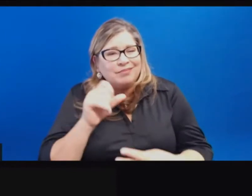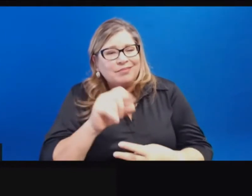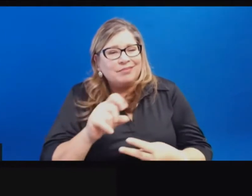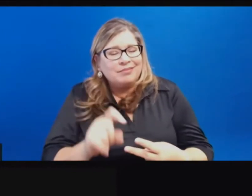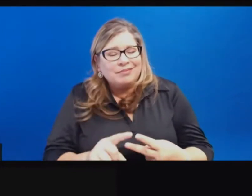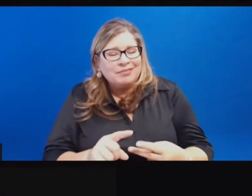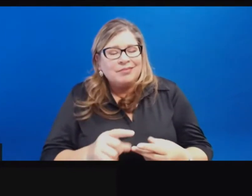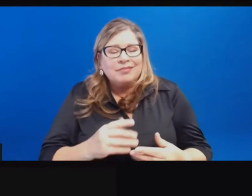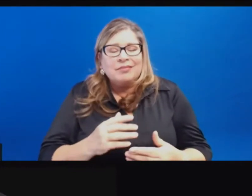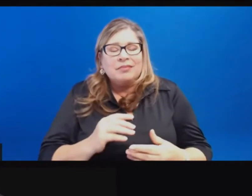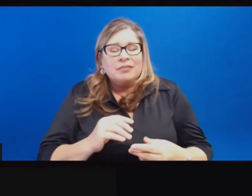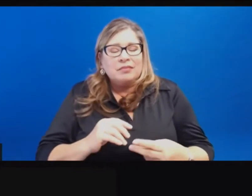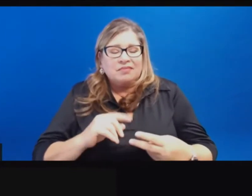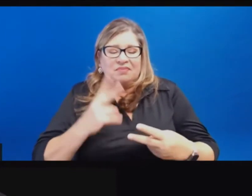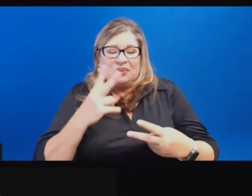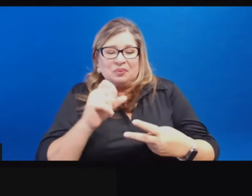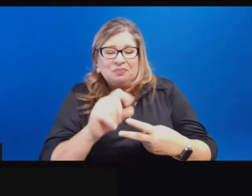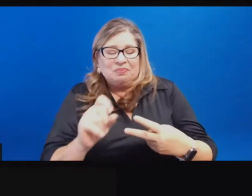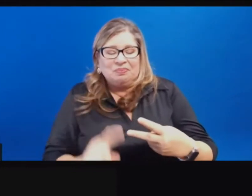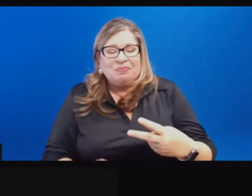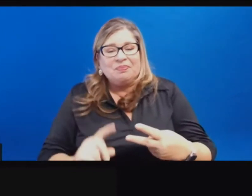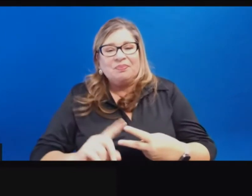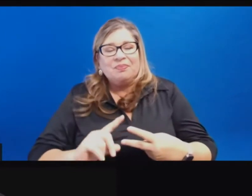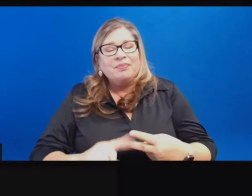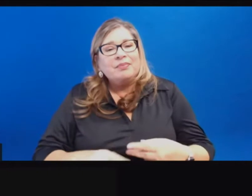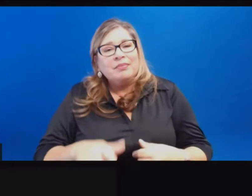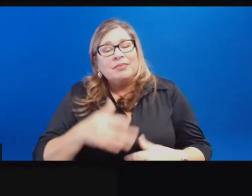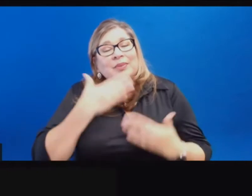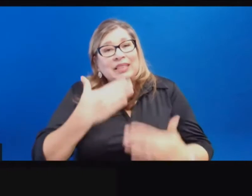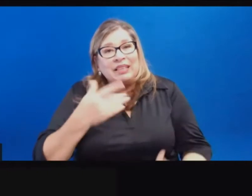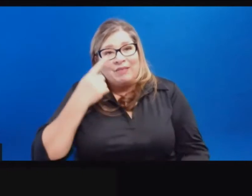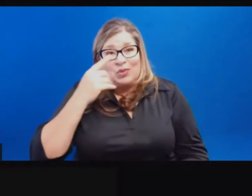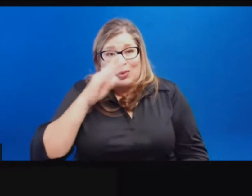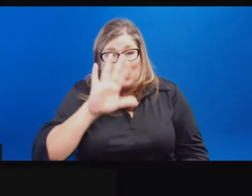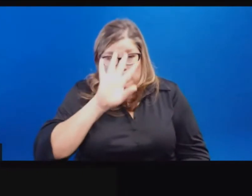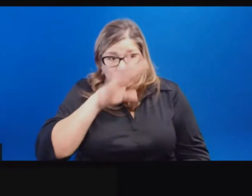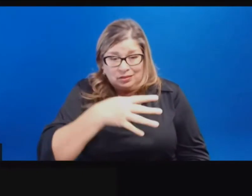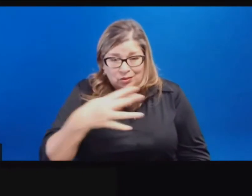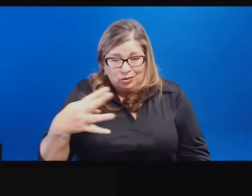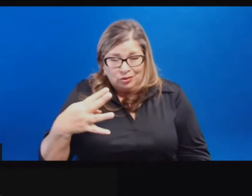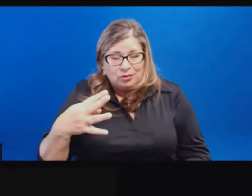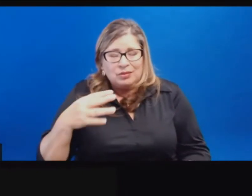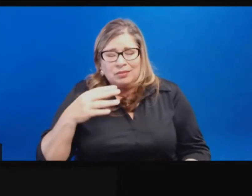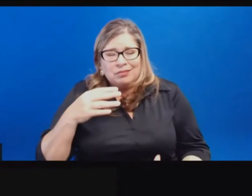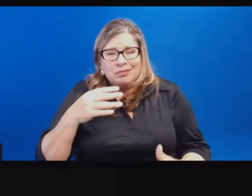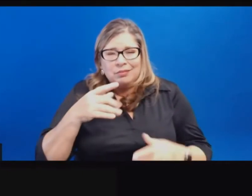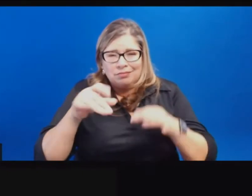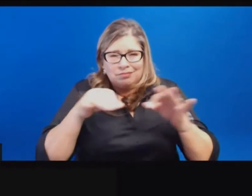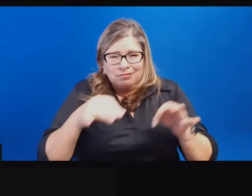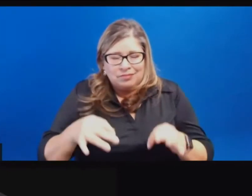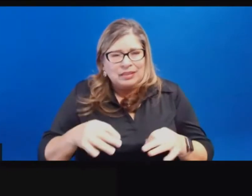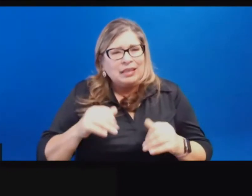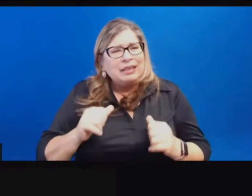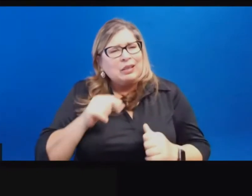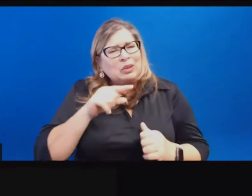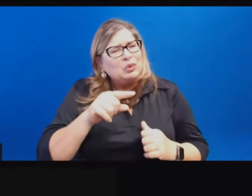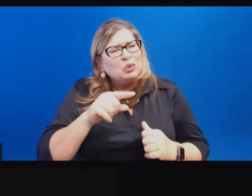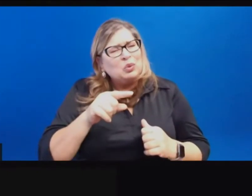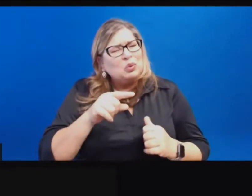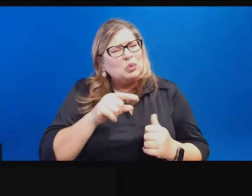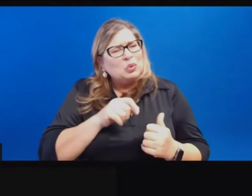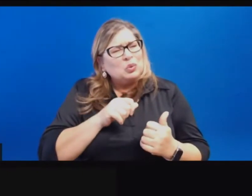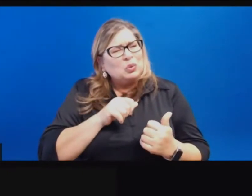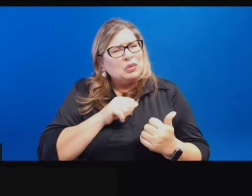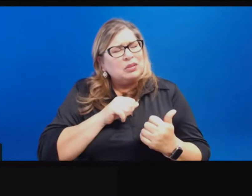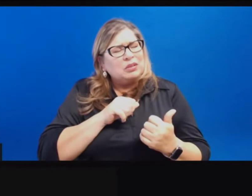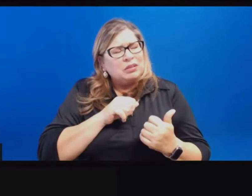decisions. First, thanks for those charts at the beginning of your remarks, but can you address the concern that you're opening too fast and that